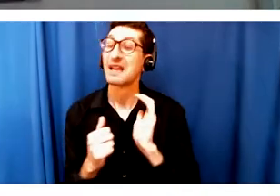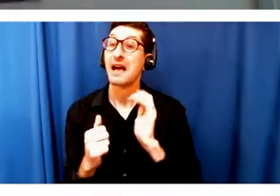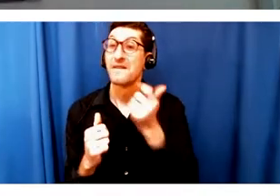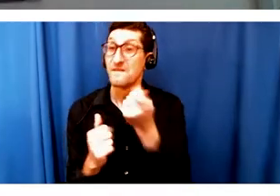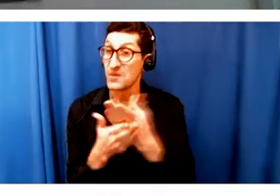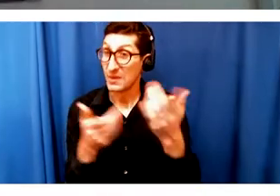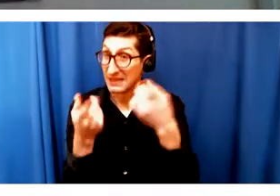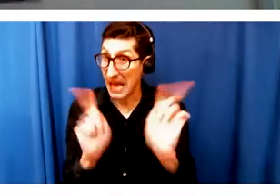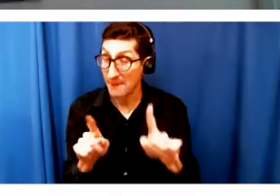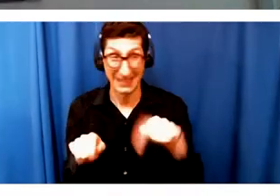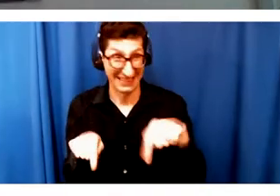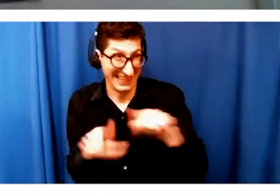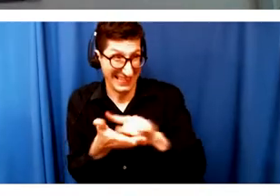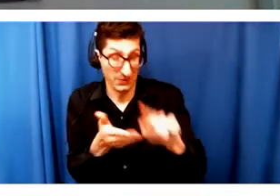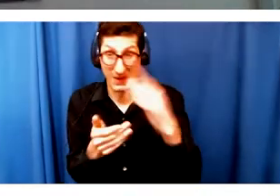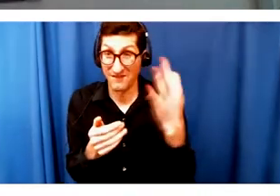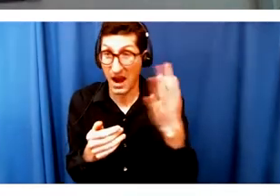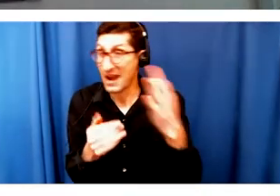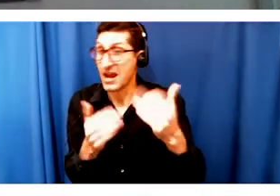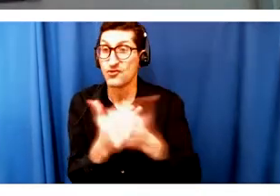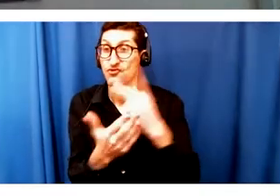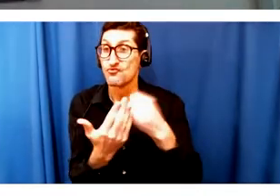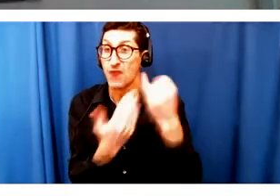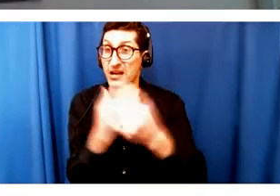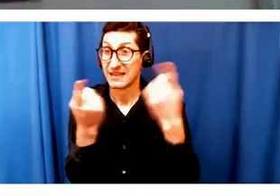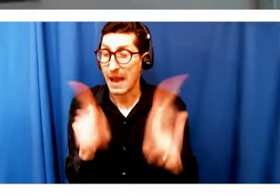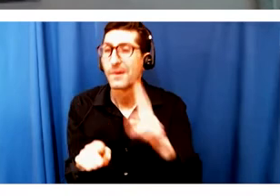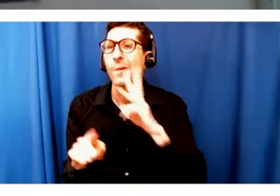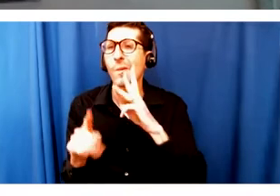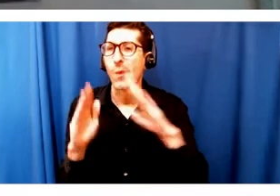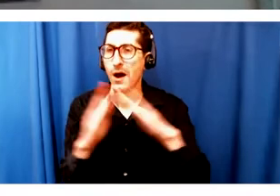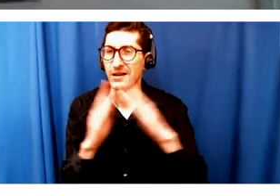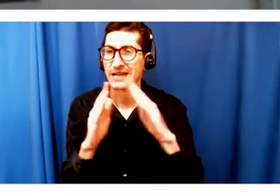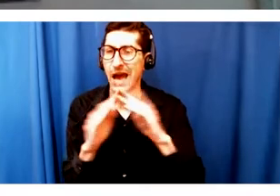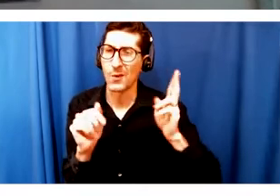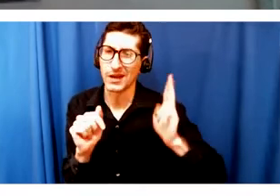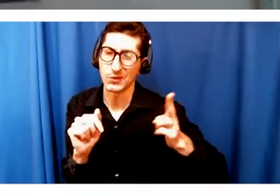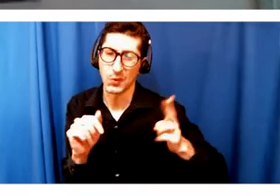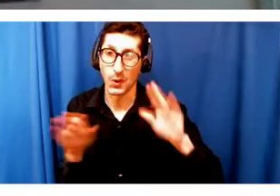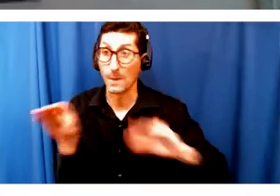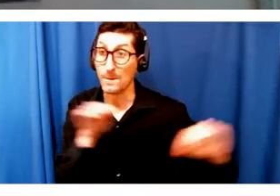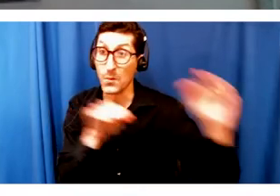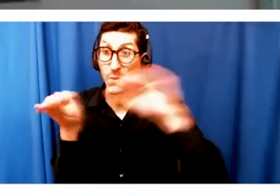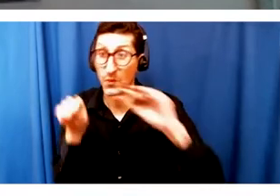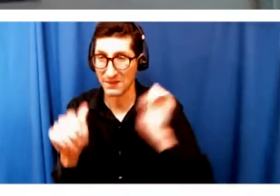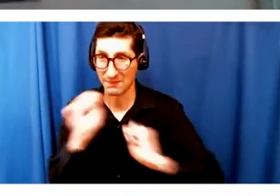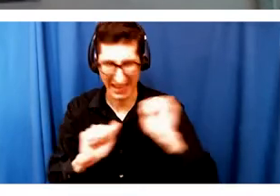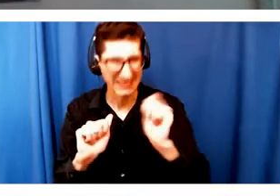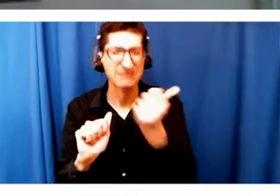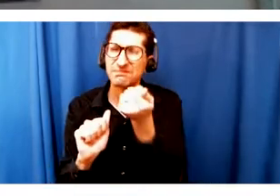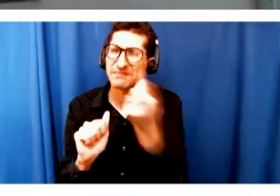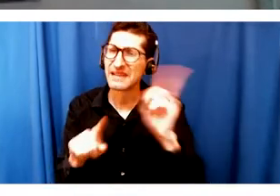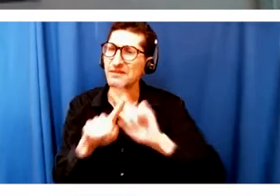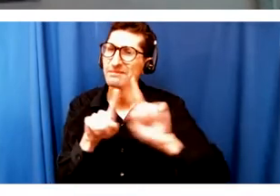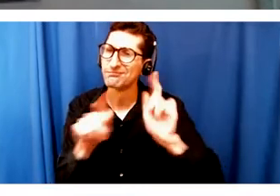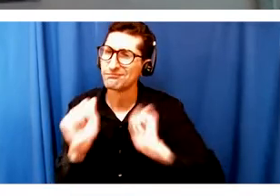this Friday is our Watertown Historical Moving Plays. It'll be a series of plays featuring people that